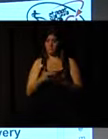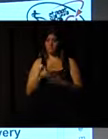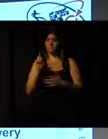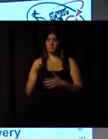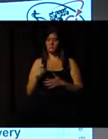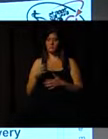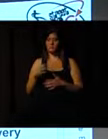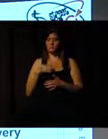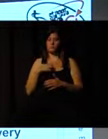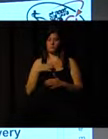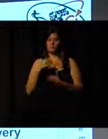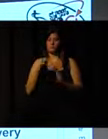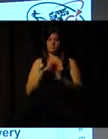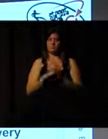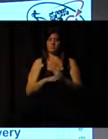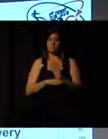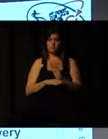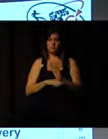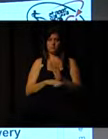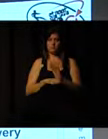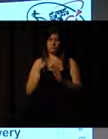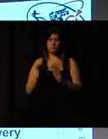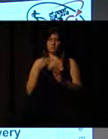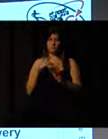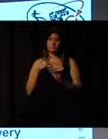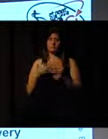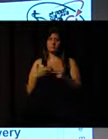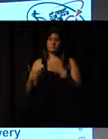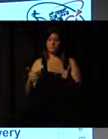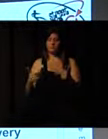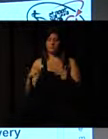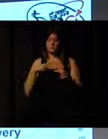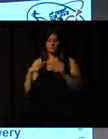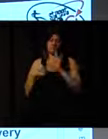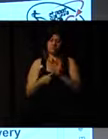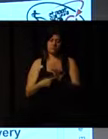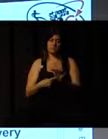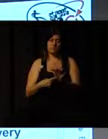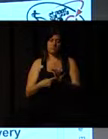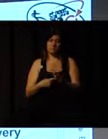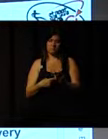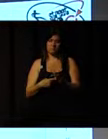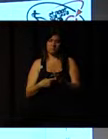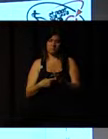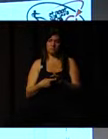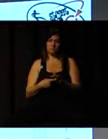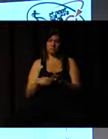other people relate to and look up to. That's the traditional sort of sports volunteer model.